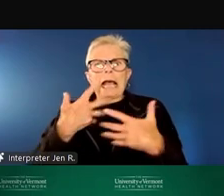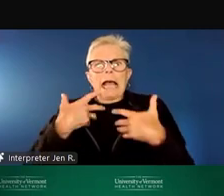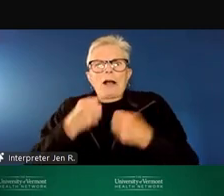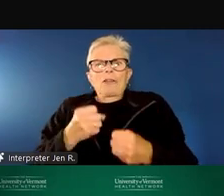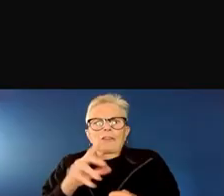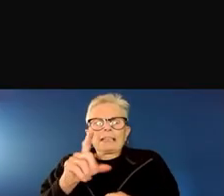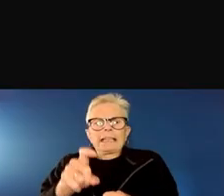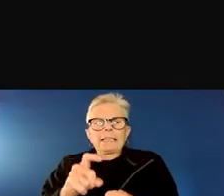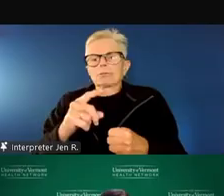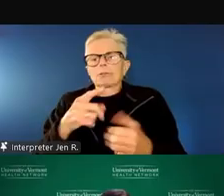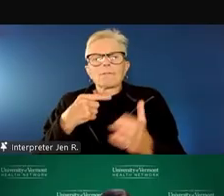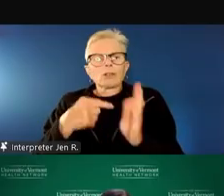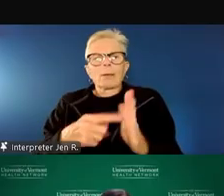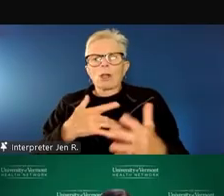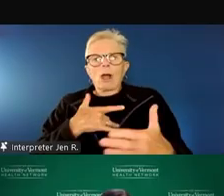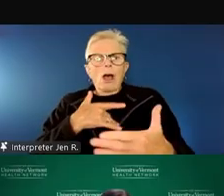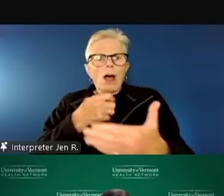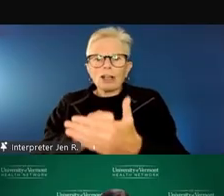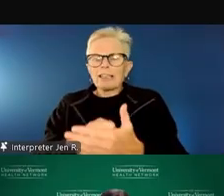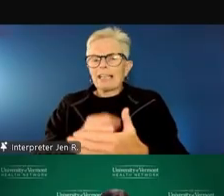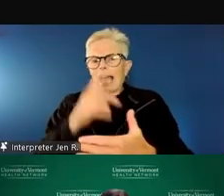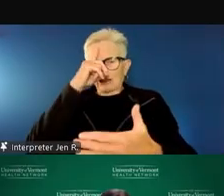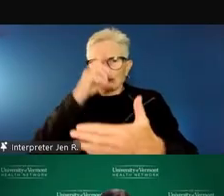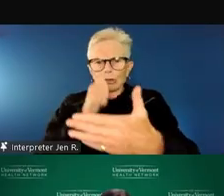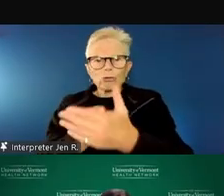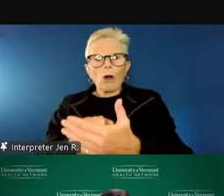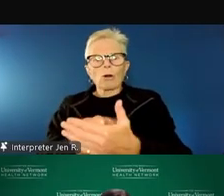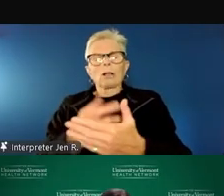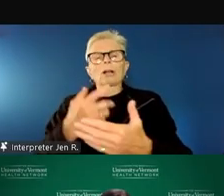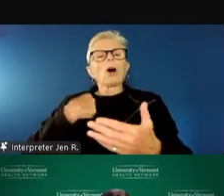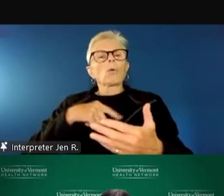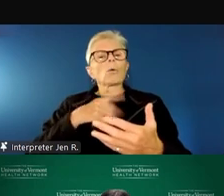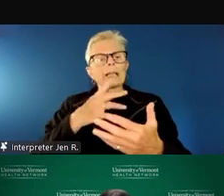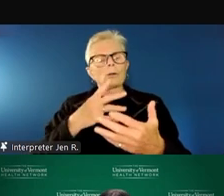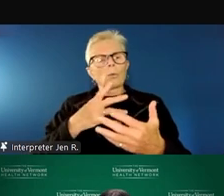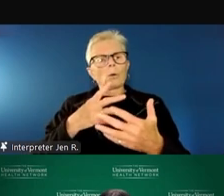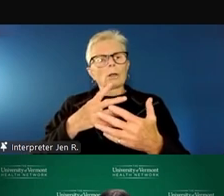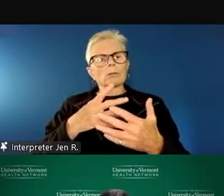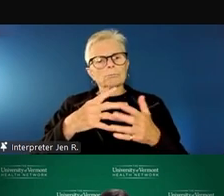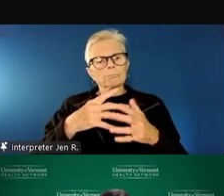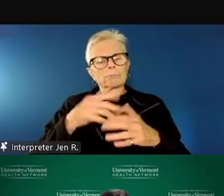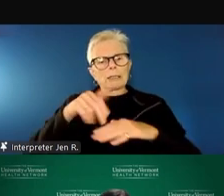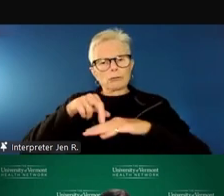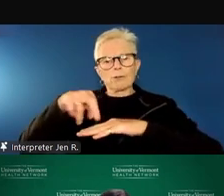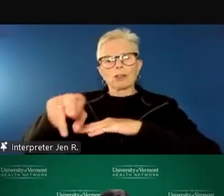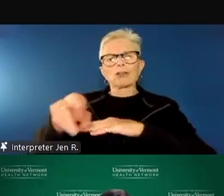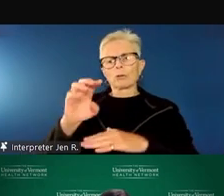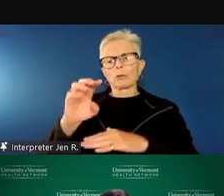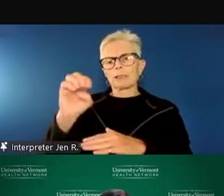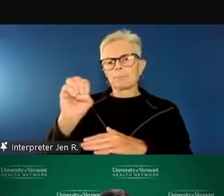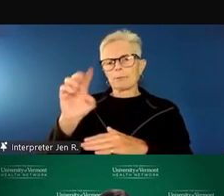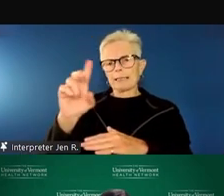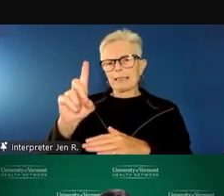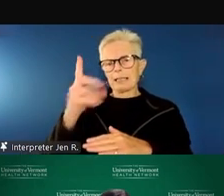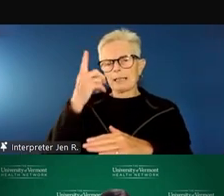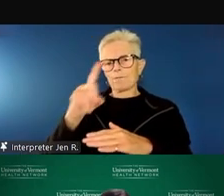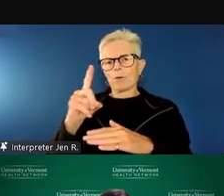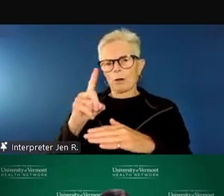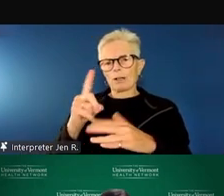stroke or heart attack symptoms, we would direct them to the emergency department for emergency level of care.